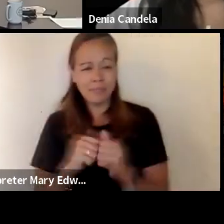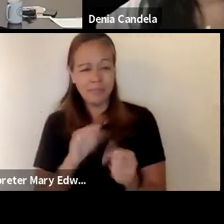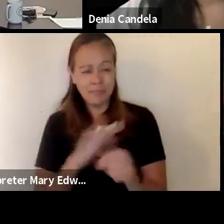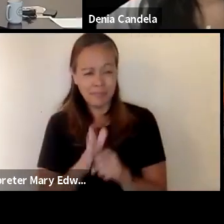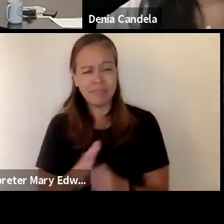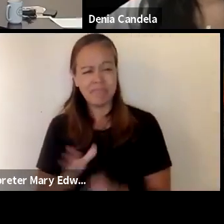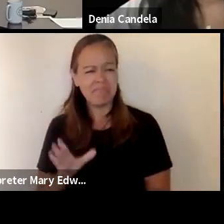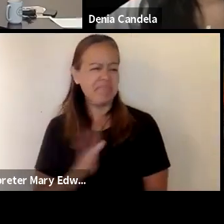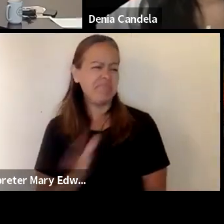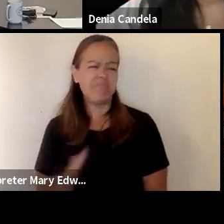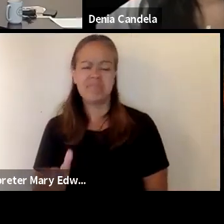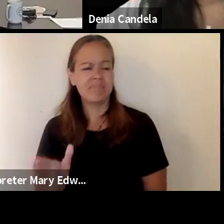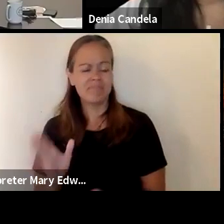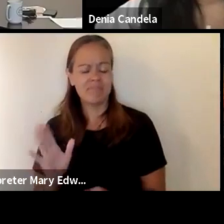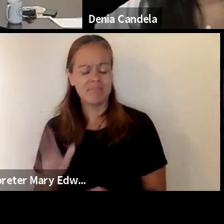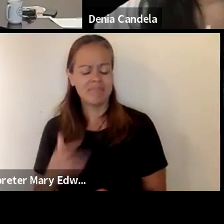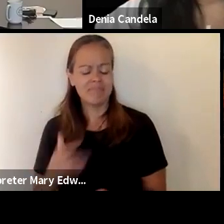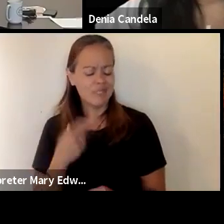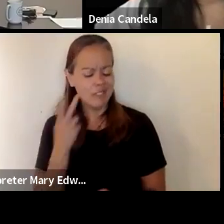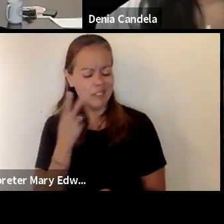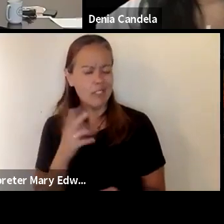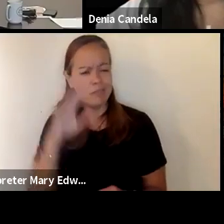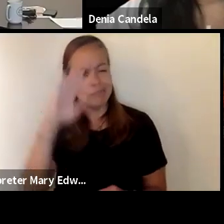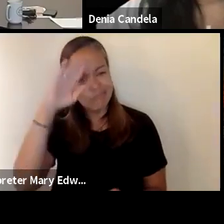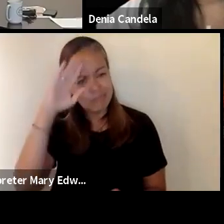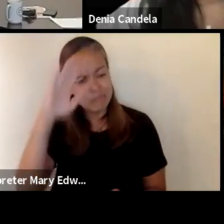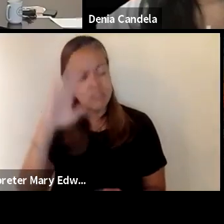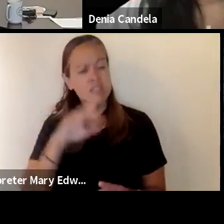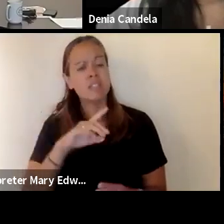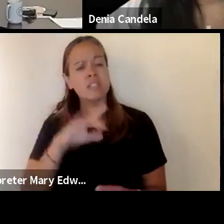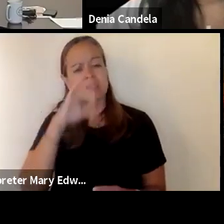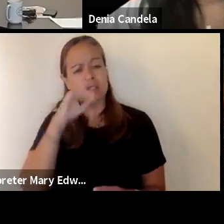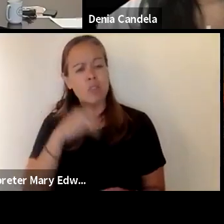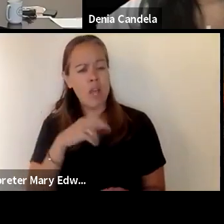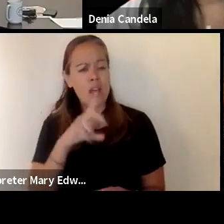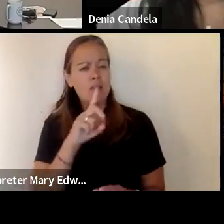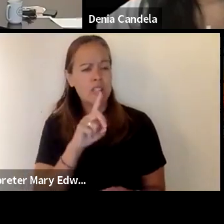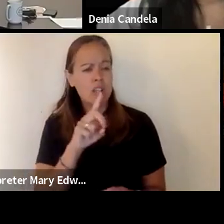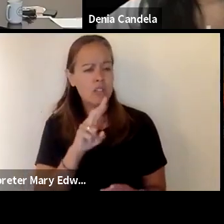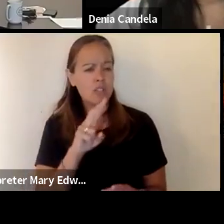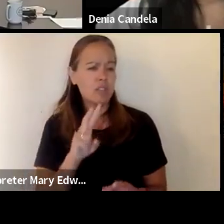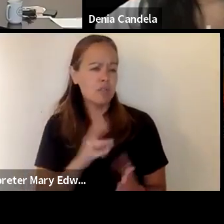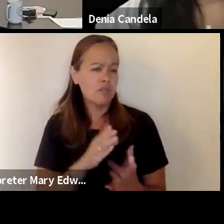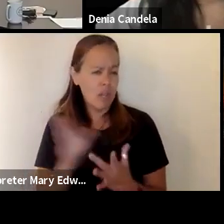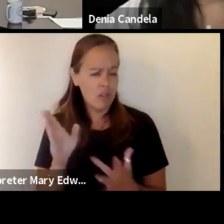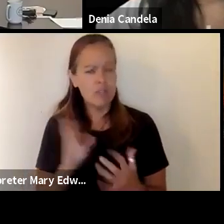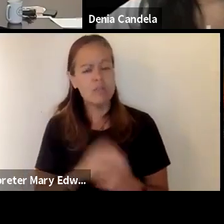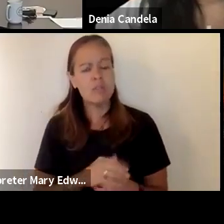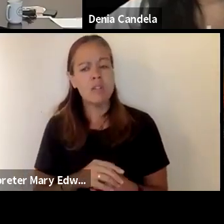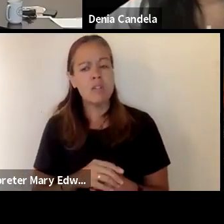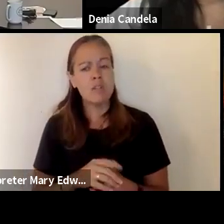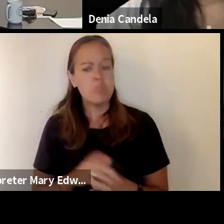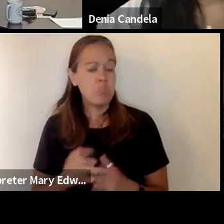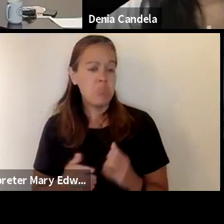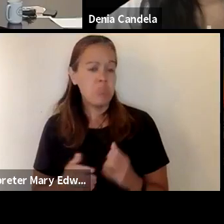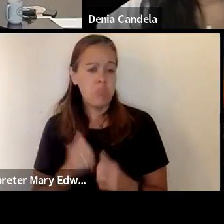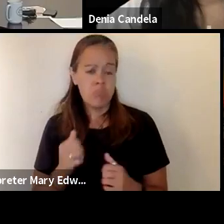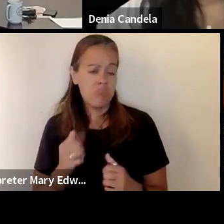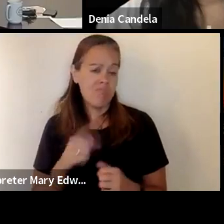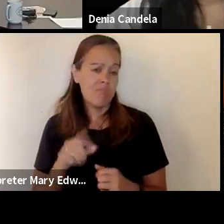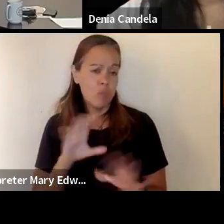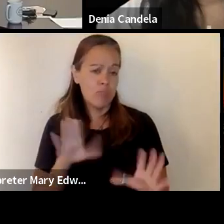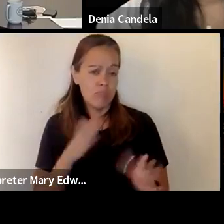they do fine we are seeing a little more in the way of fever uh in kids who have the delta variant but for the most part they they do quite well